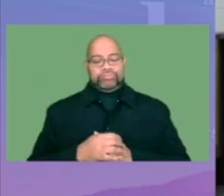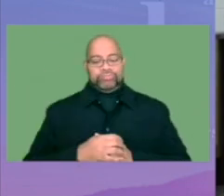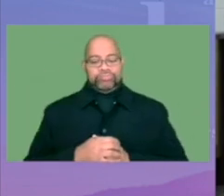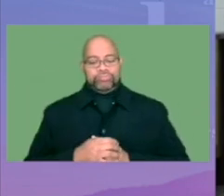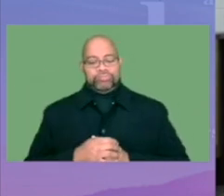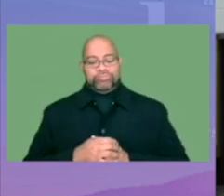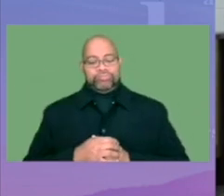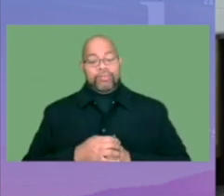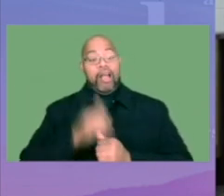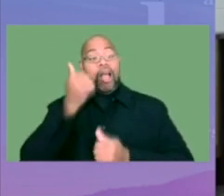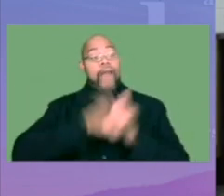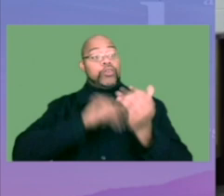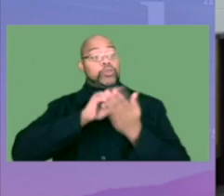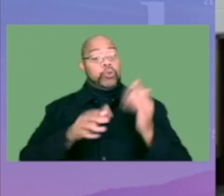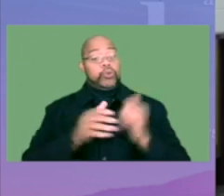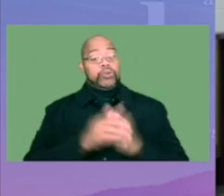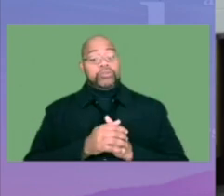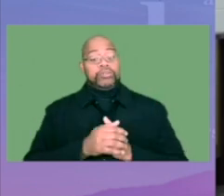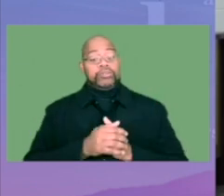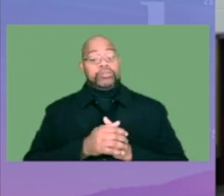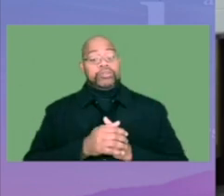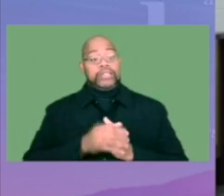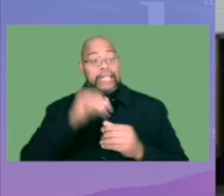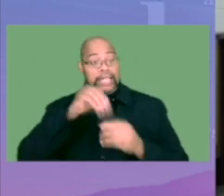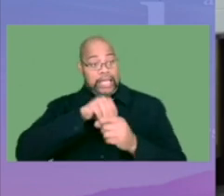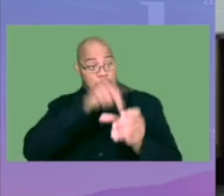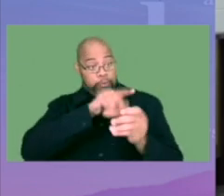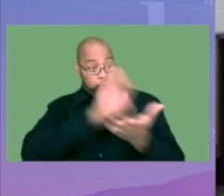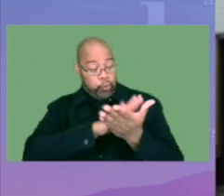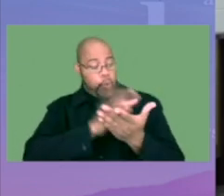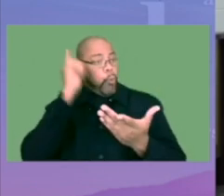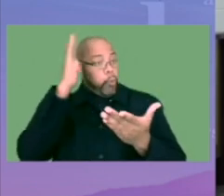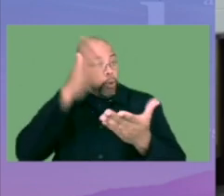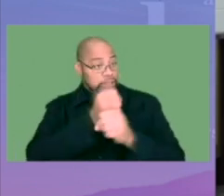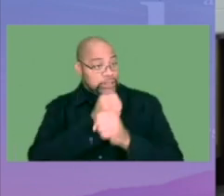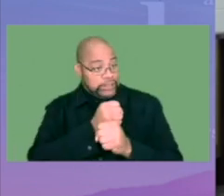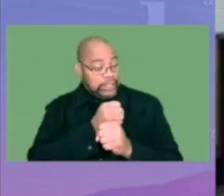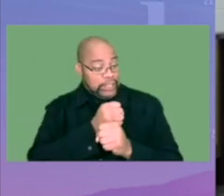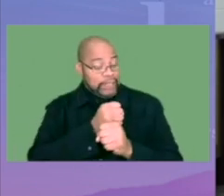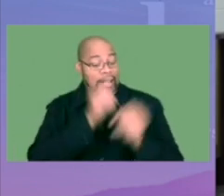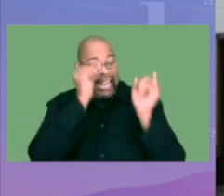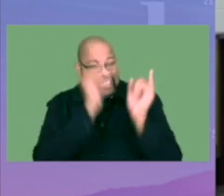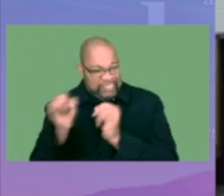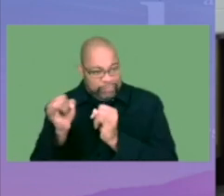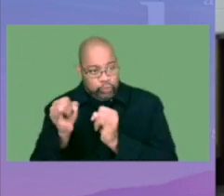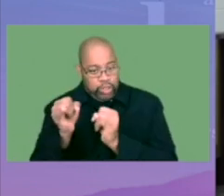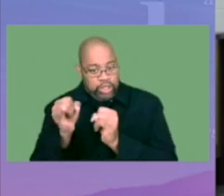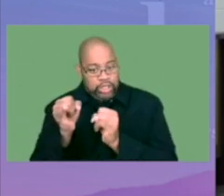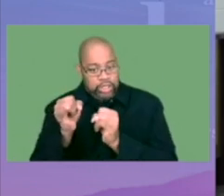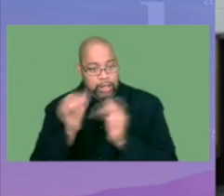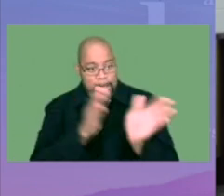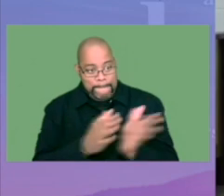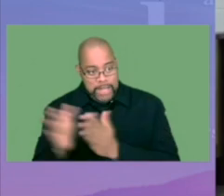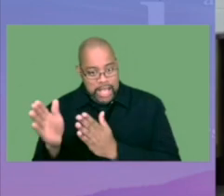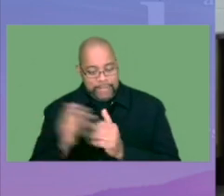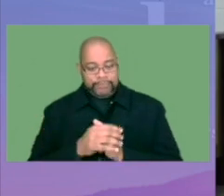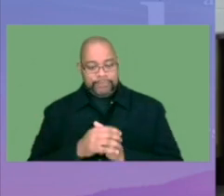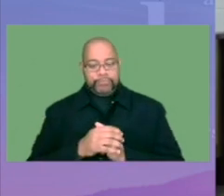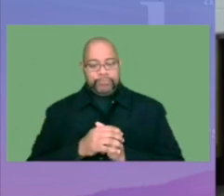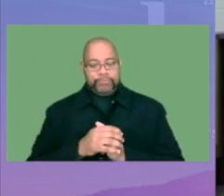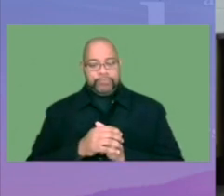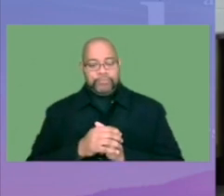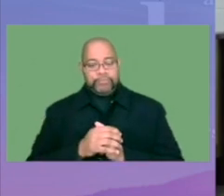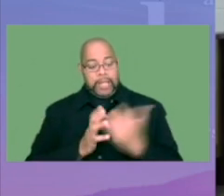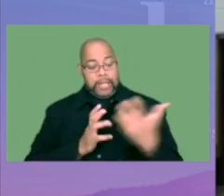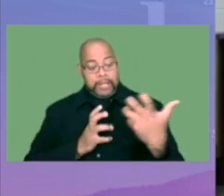side. Every student at a participating school will receive an individualized